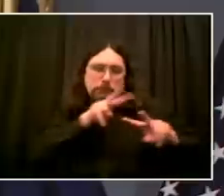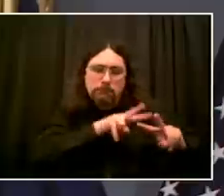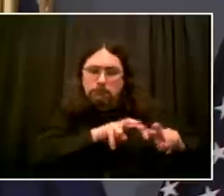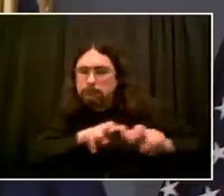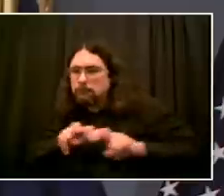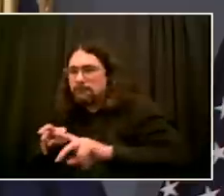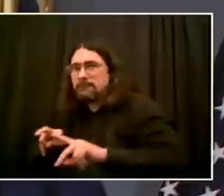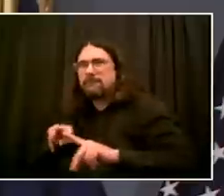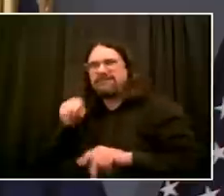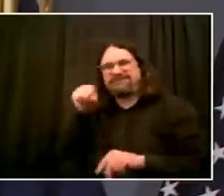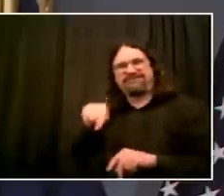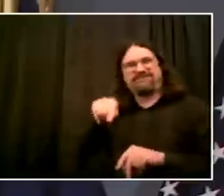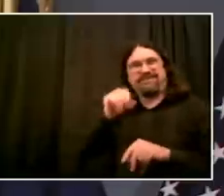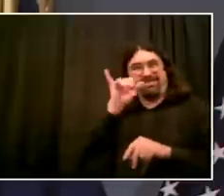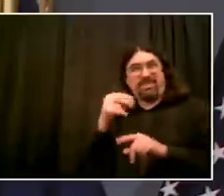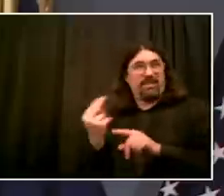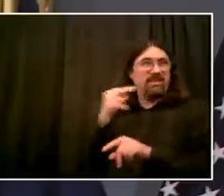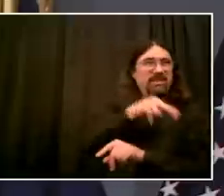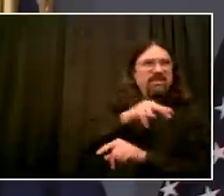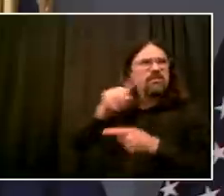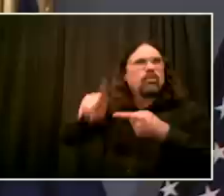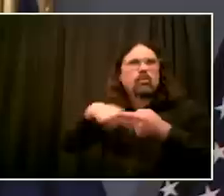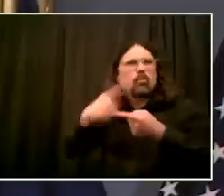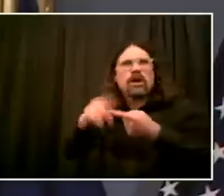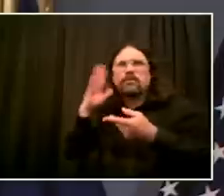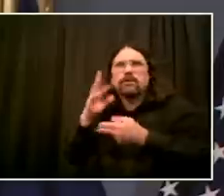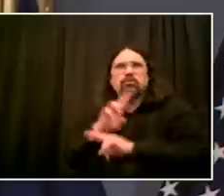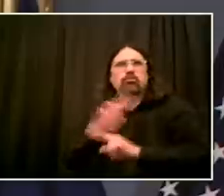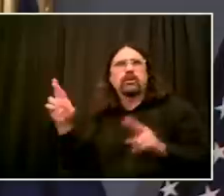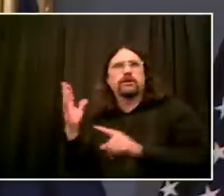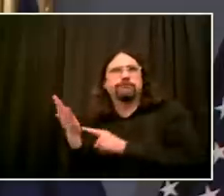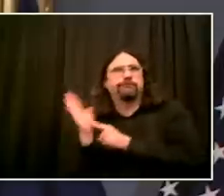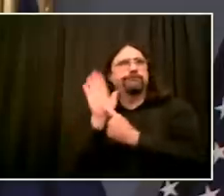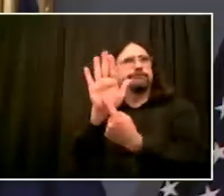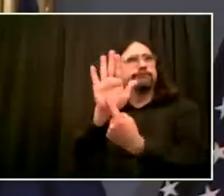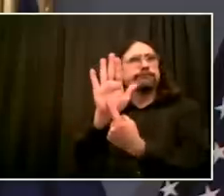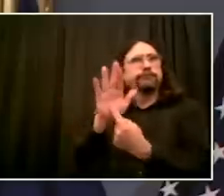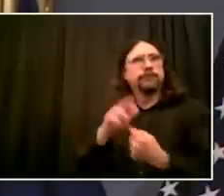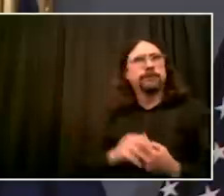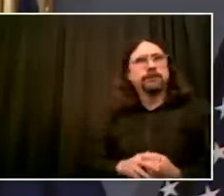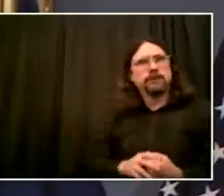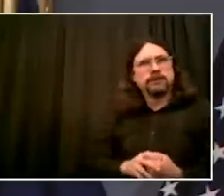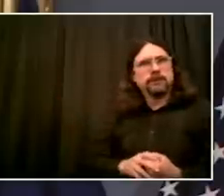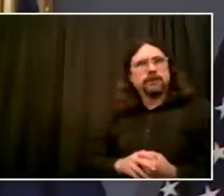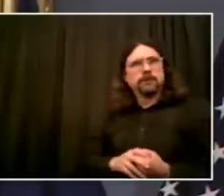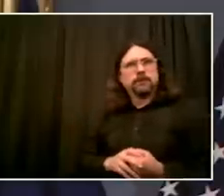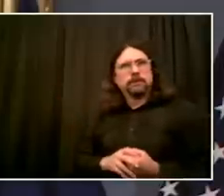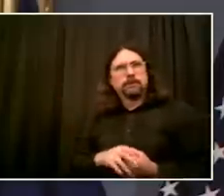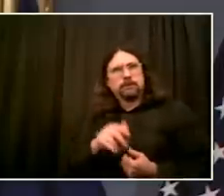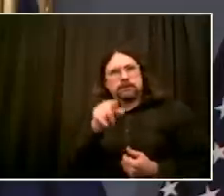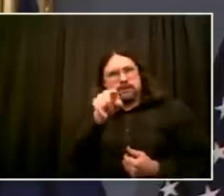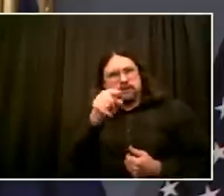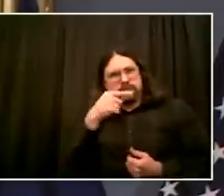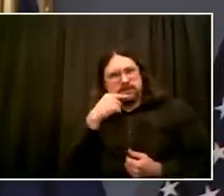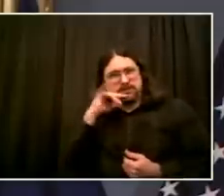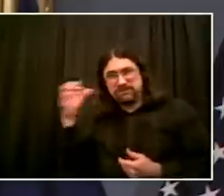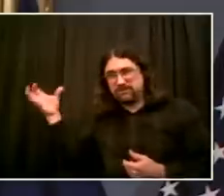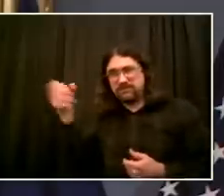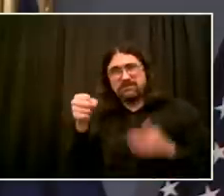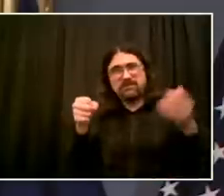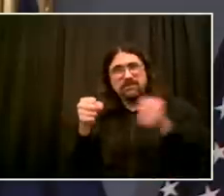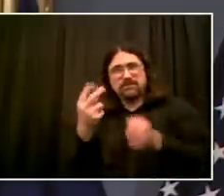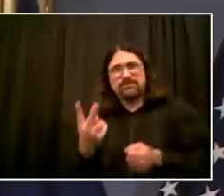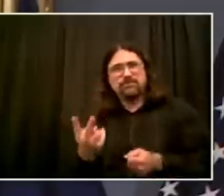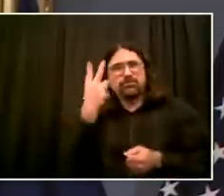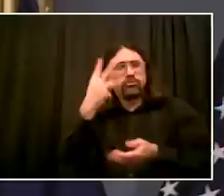Appointees, I'm sorry. And then the second question from my colleague, Jeff Mays, you've spoken about your privilege as a white man and